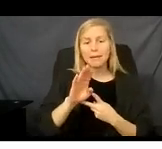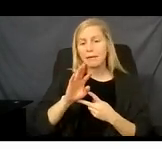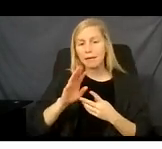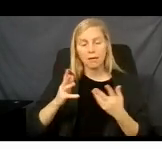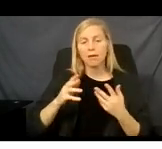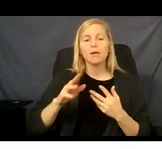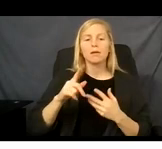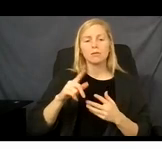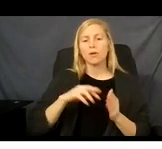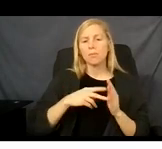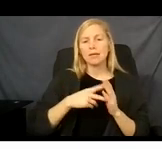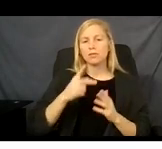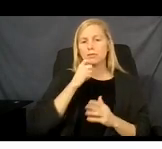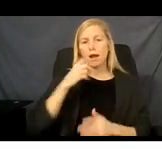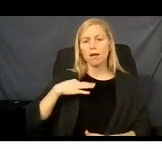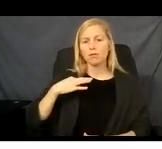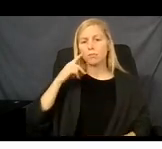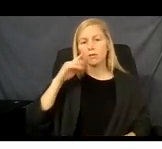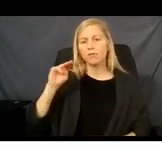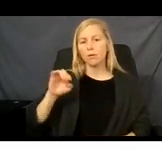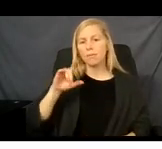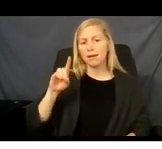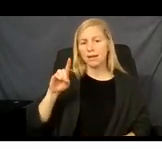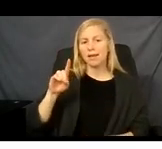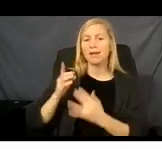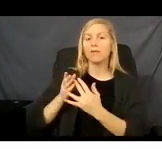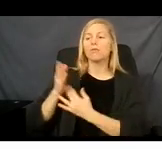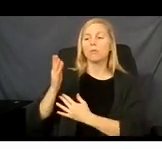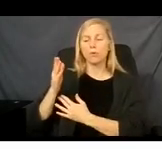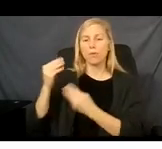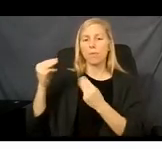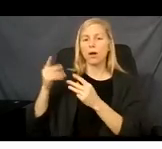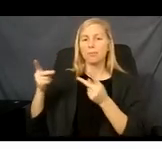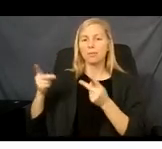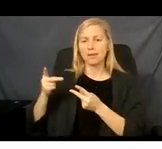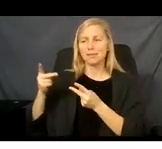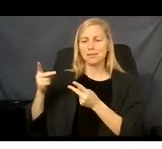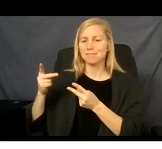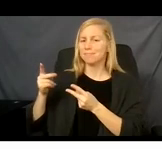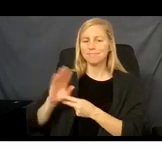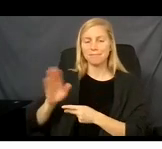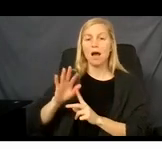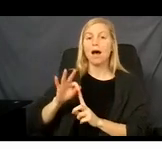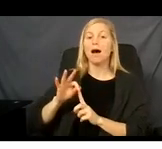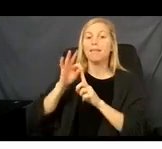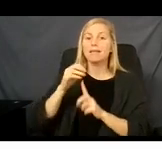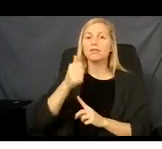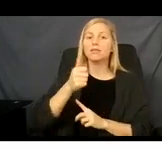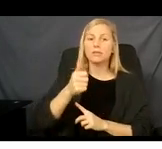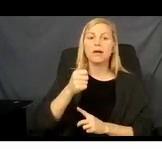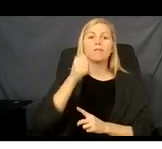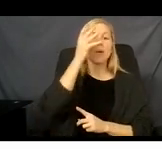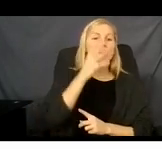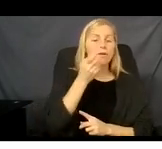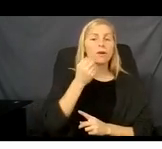eligible to apply for Medicaid through the marketplace unless you are a parent or caretaker of a child